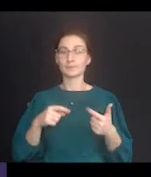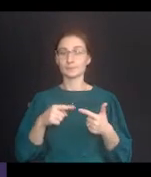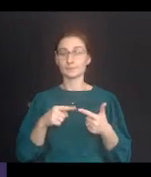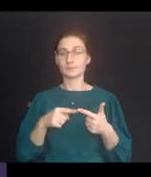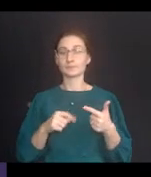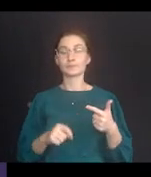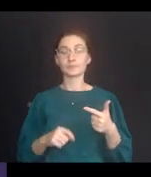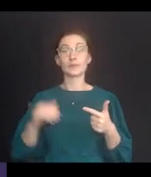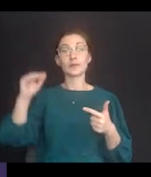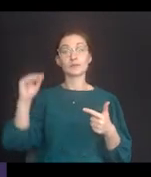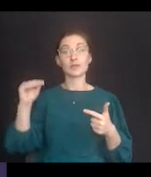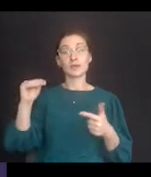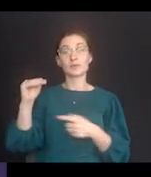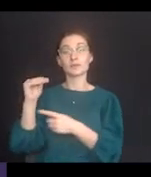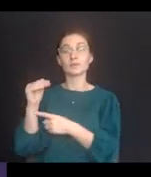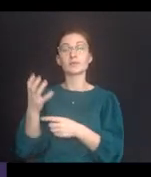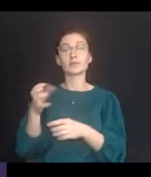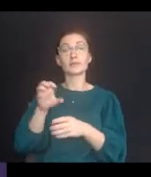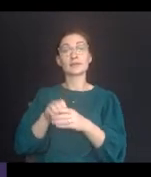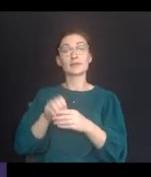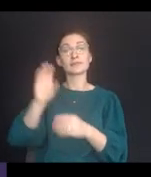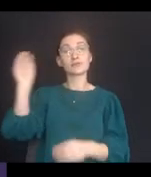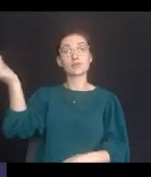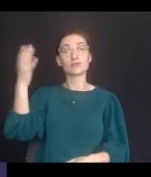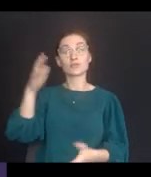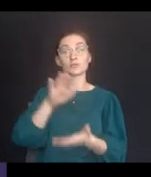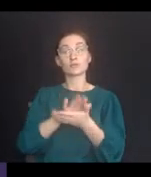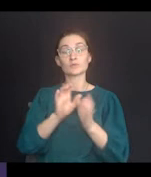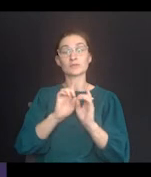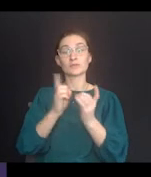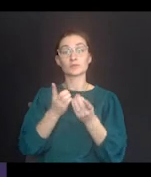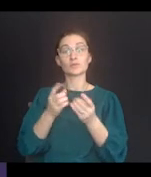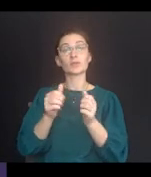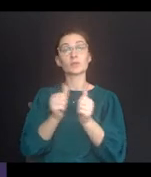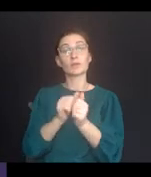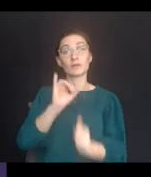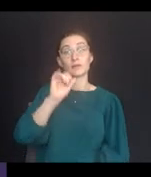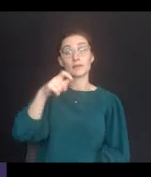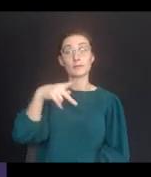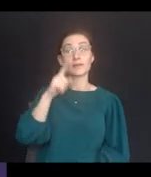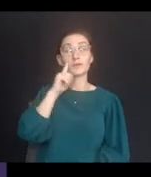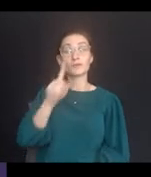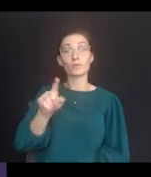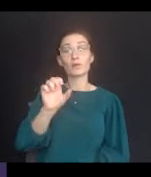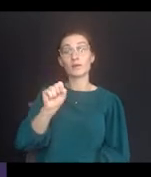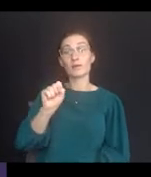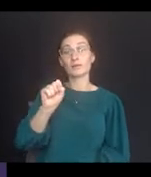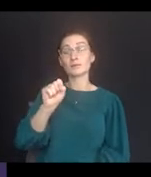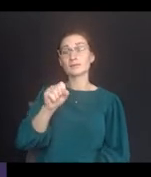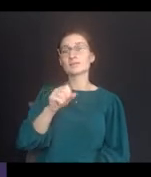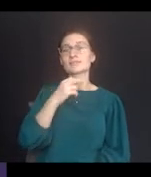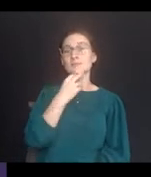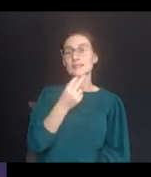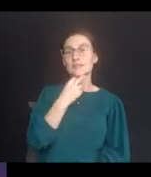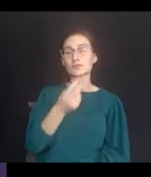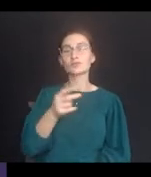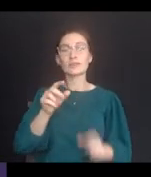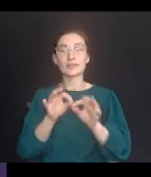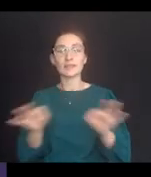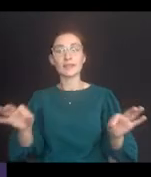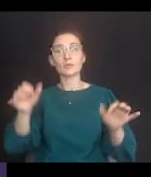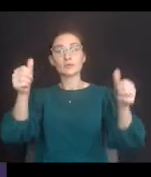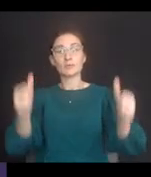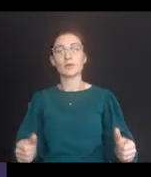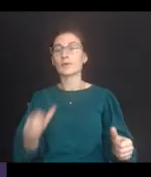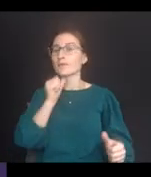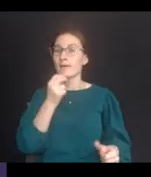Hypothetical number two, a child in Sunshine School District with an IEP for speech and language impairment is nonverbal and uses assistive